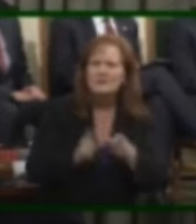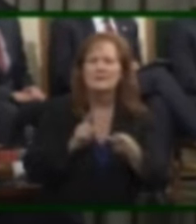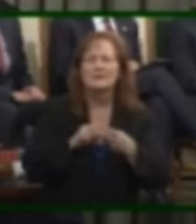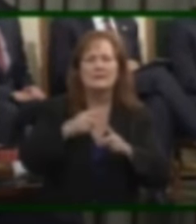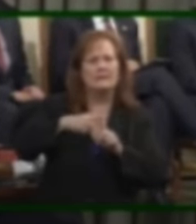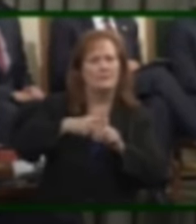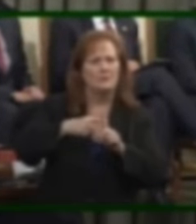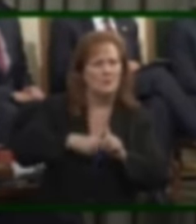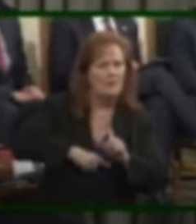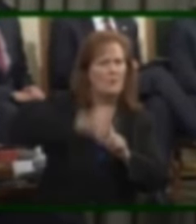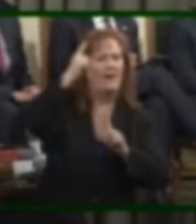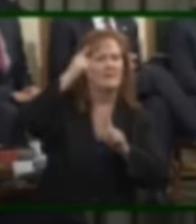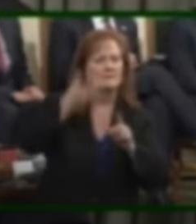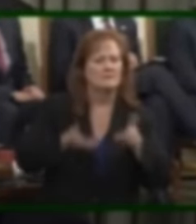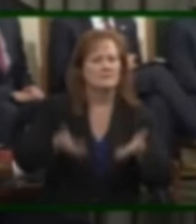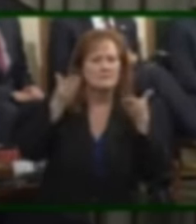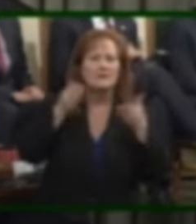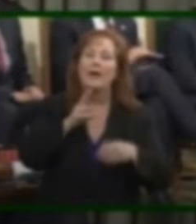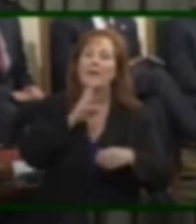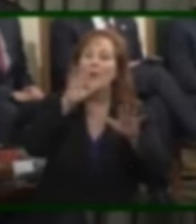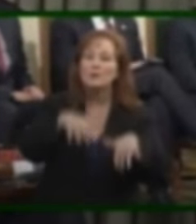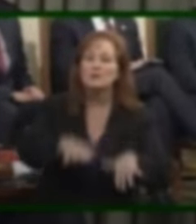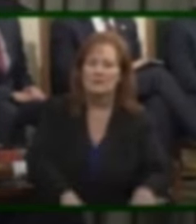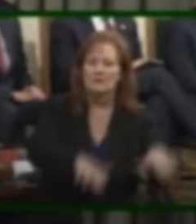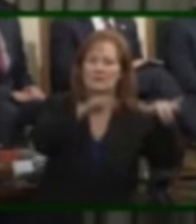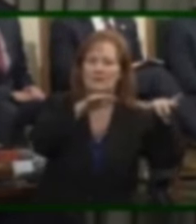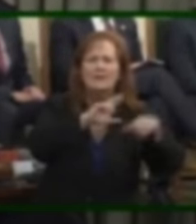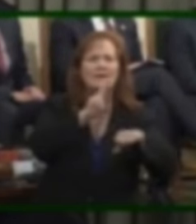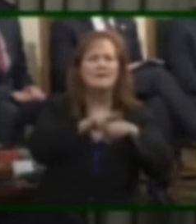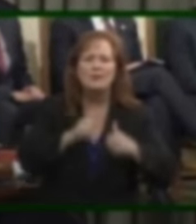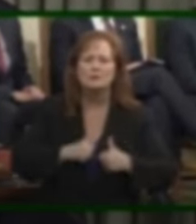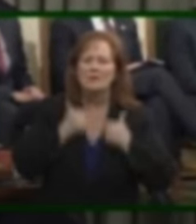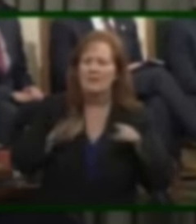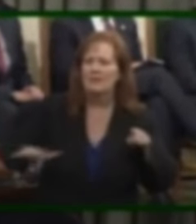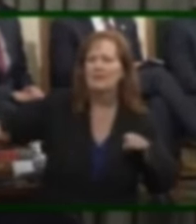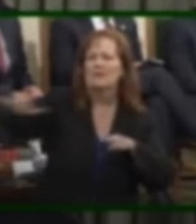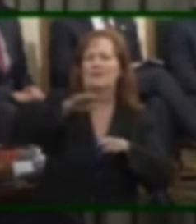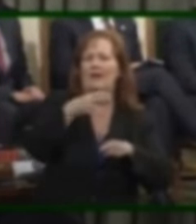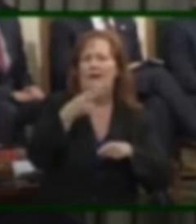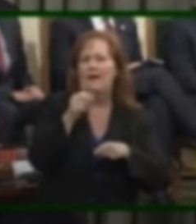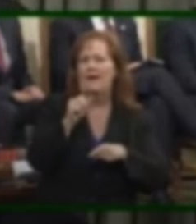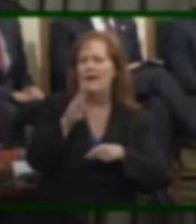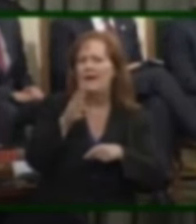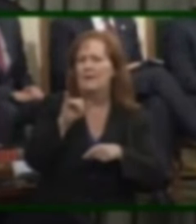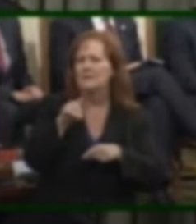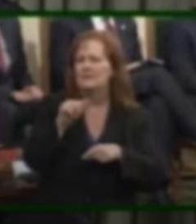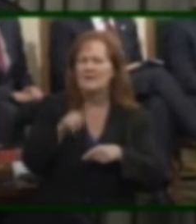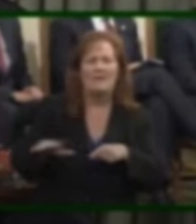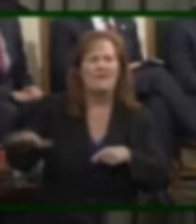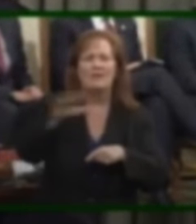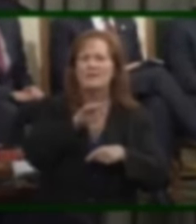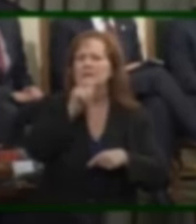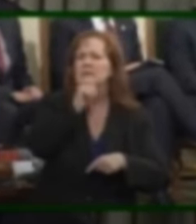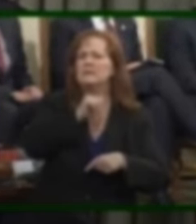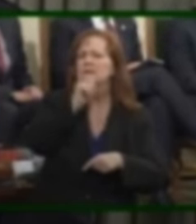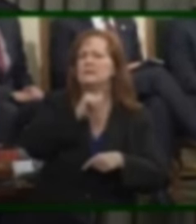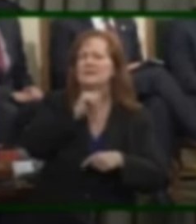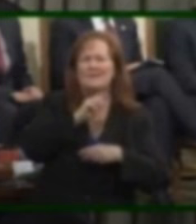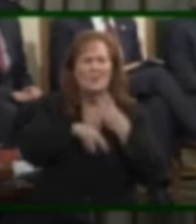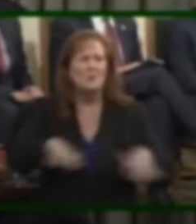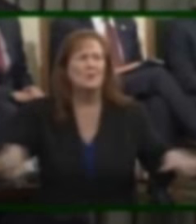are rising. And so are the oceans. Natural habitats everywhere are under stress. The world knows this.